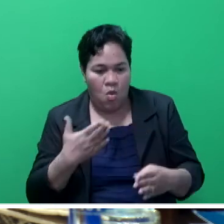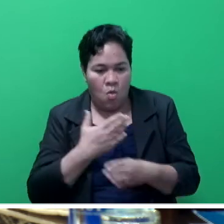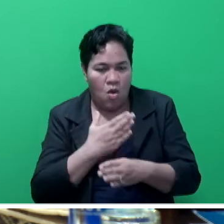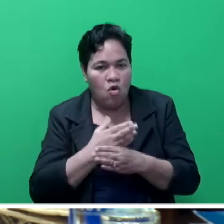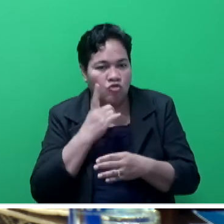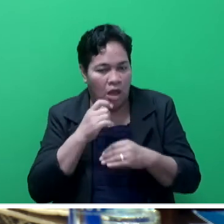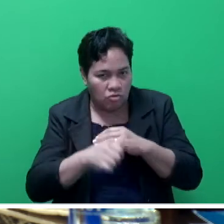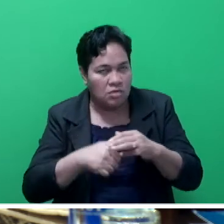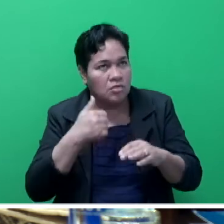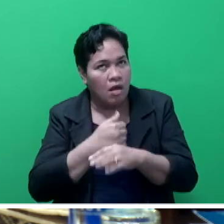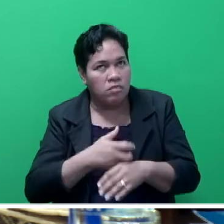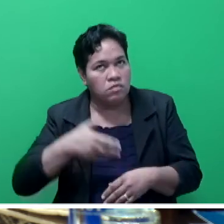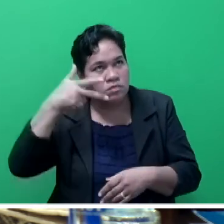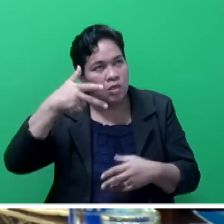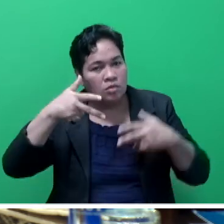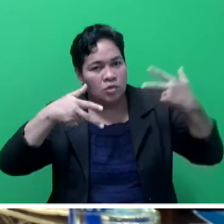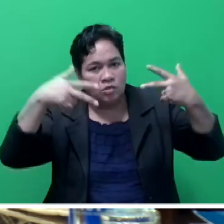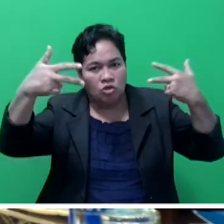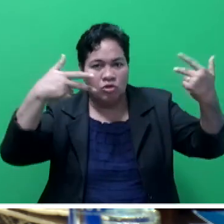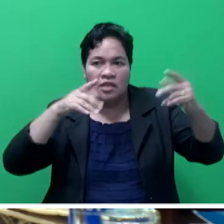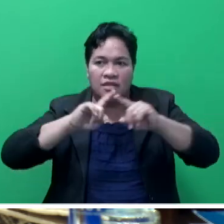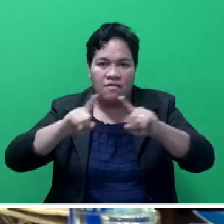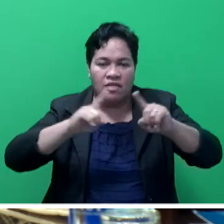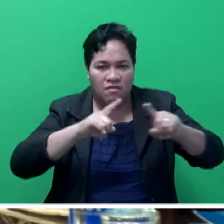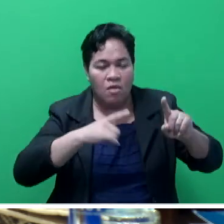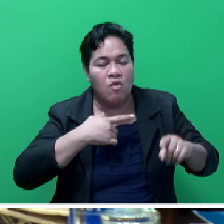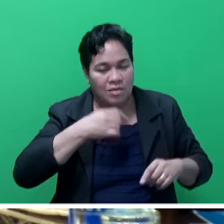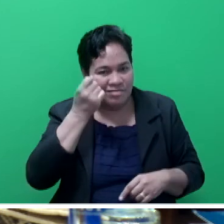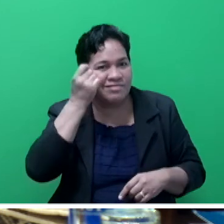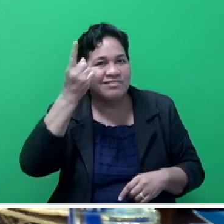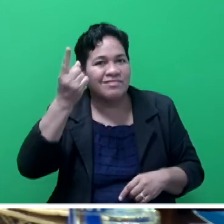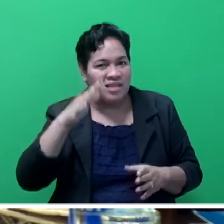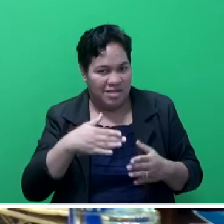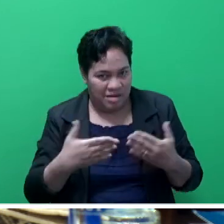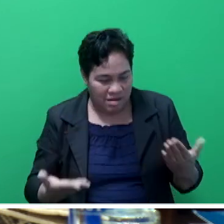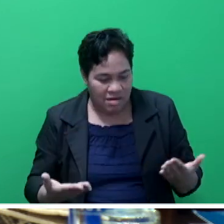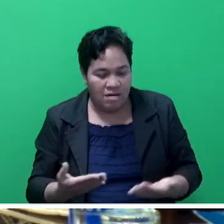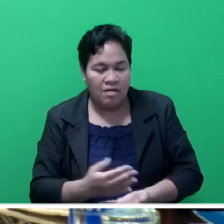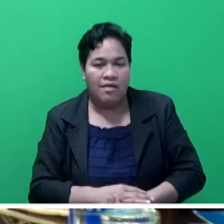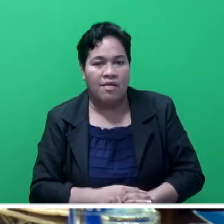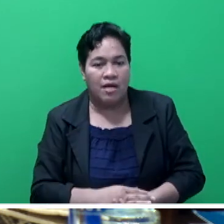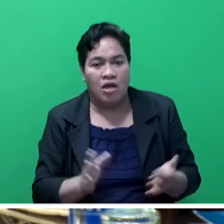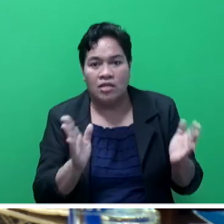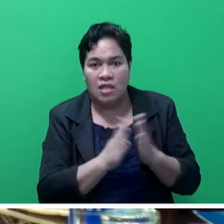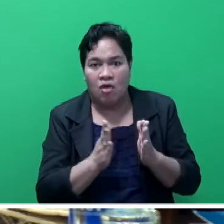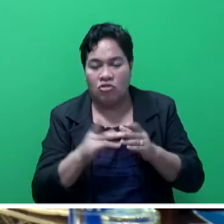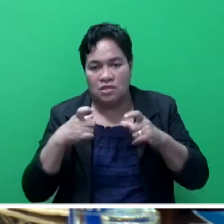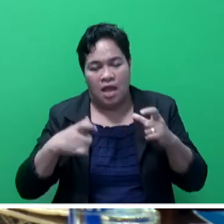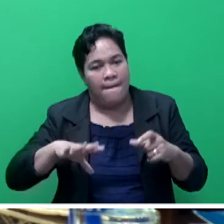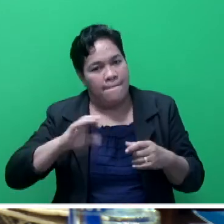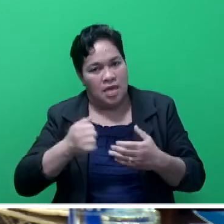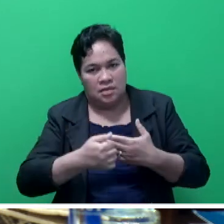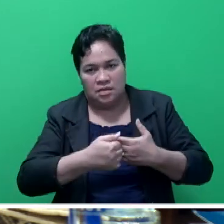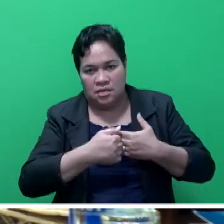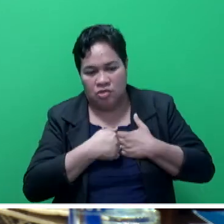installing CCTV cameras because we do understand that towns and cities need to be safe